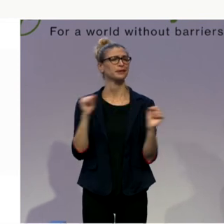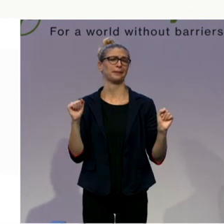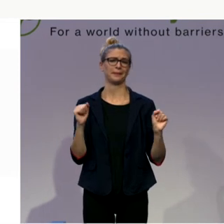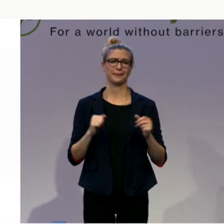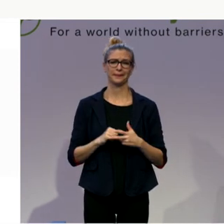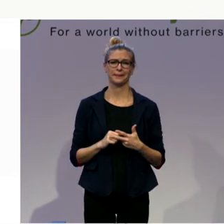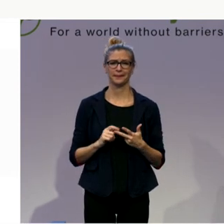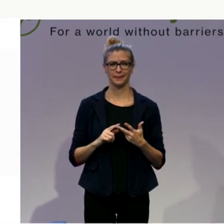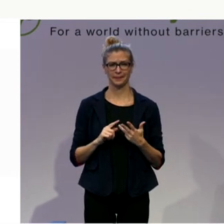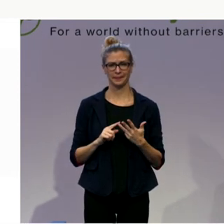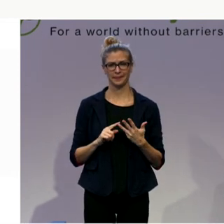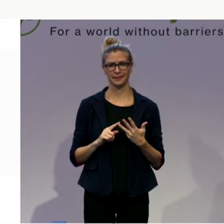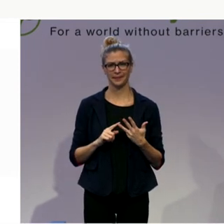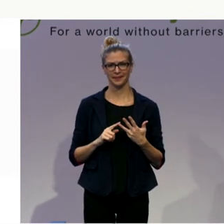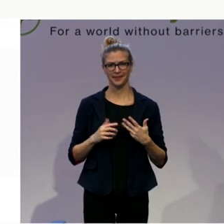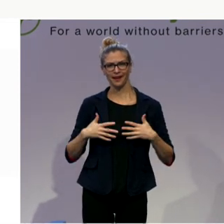Mixed feelings.